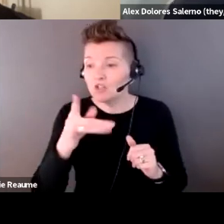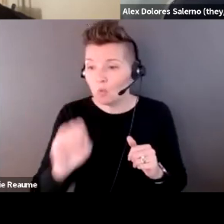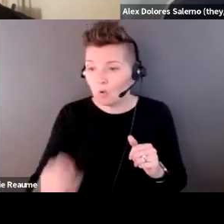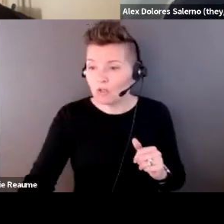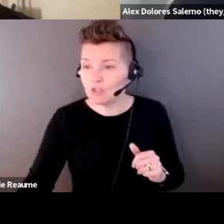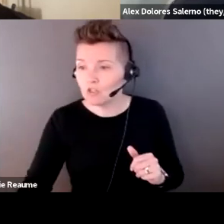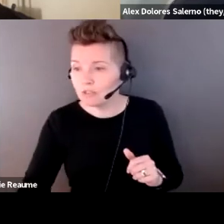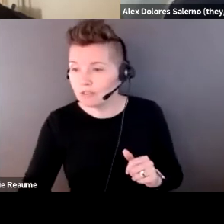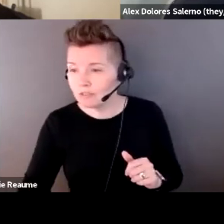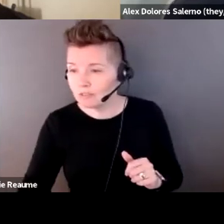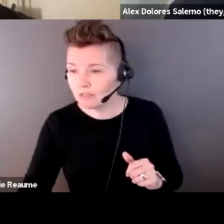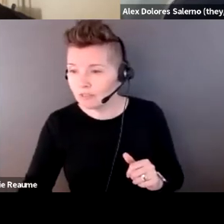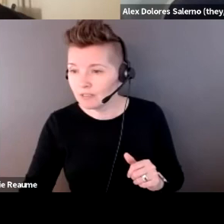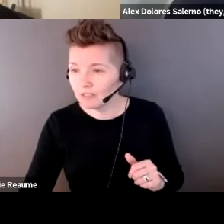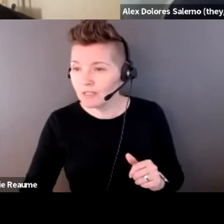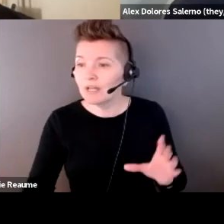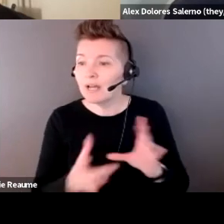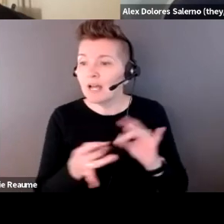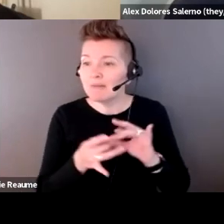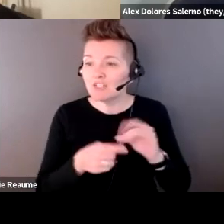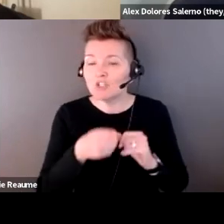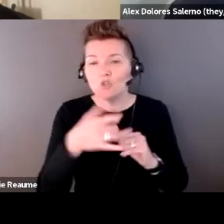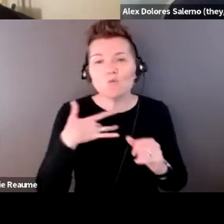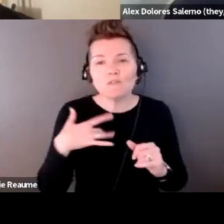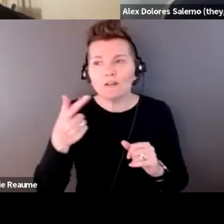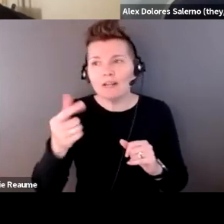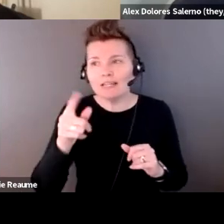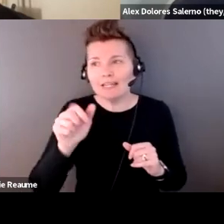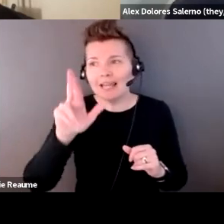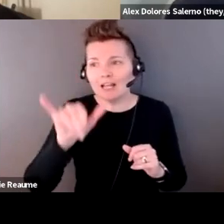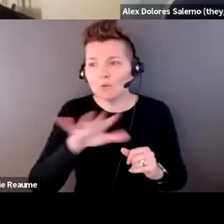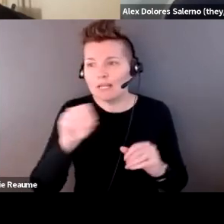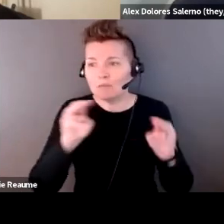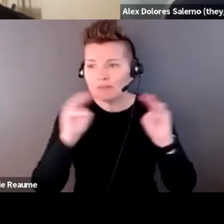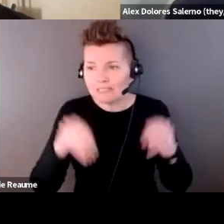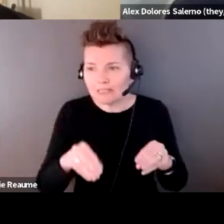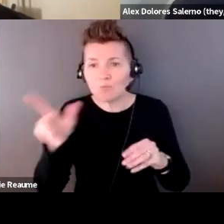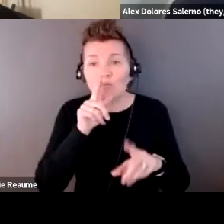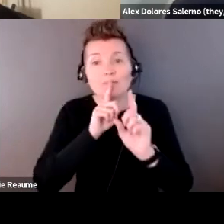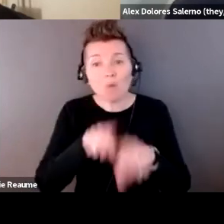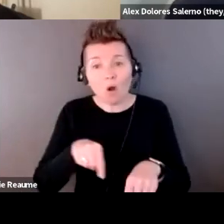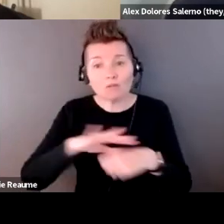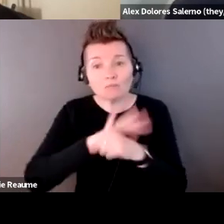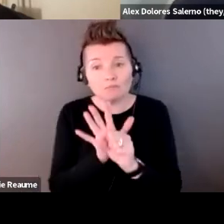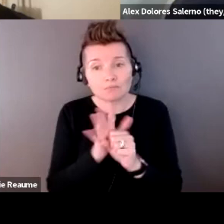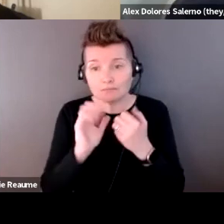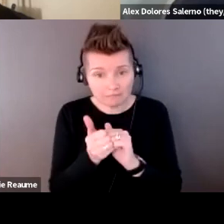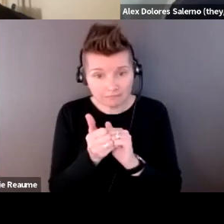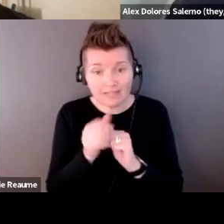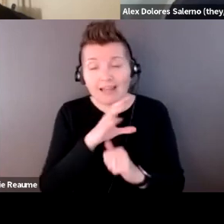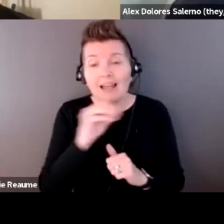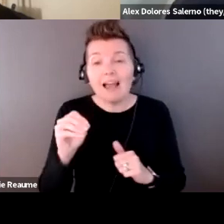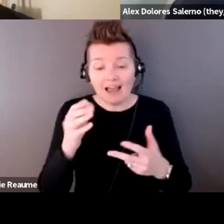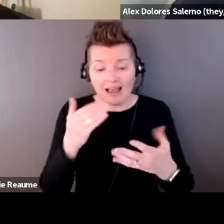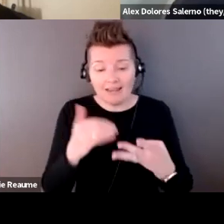effects of the pandemic in their programming and outreach, and then Claudia follows up with a question.